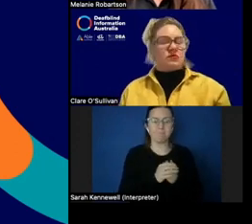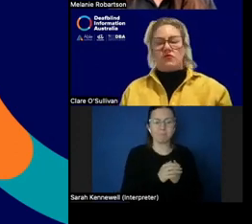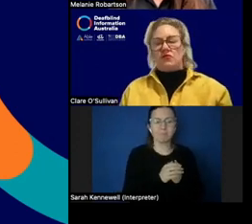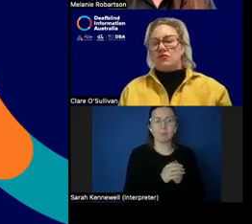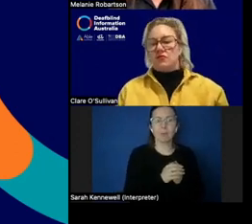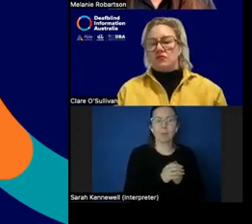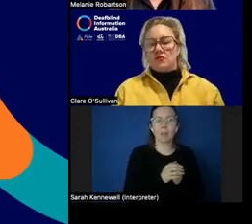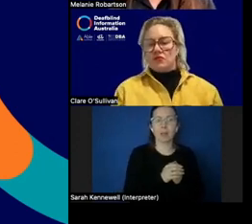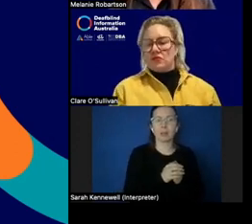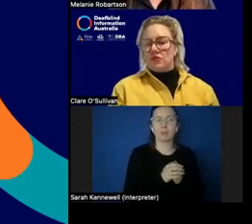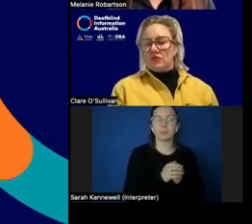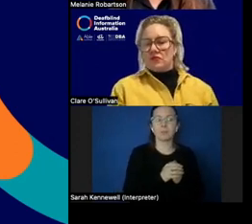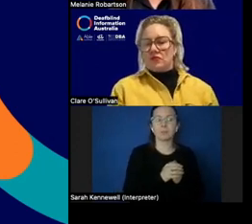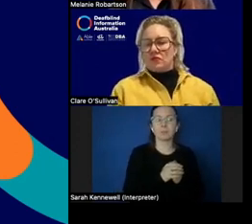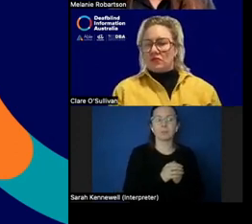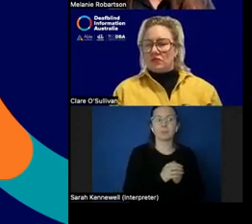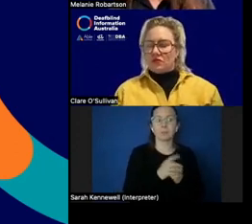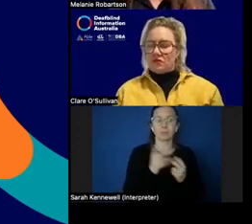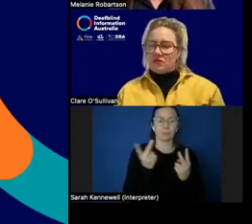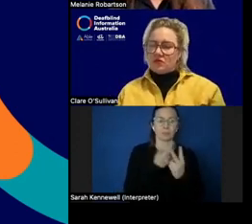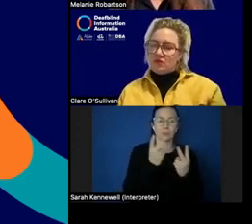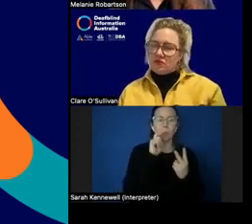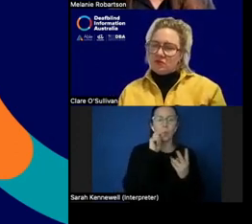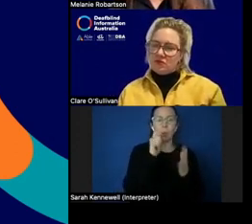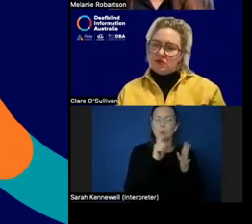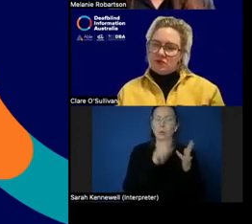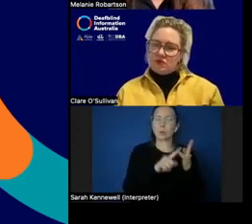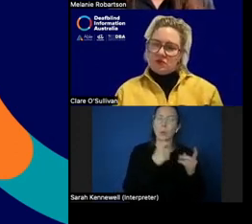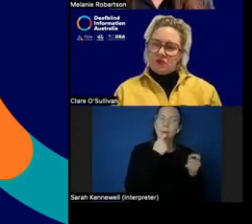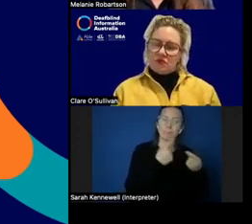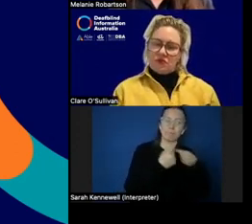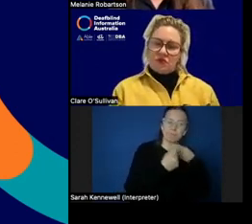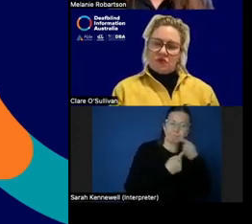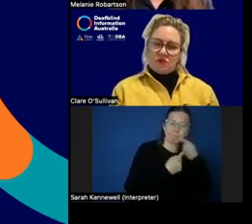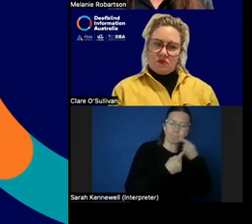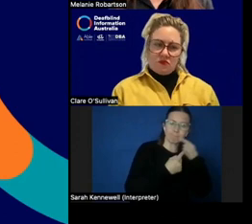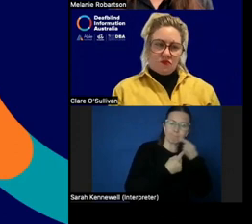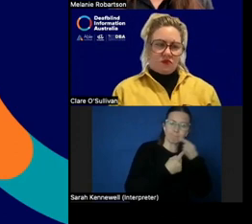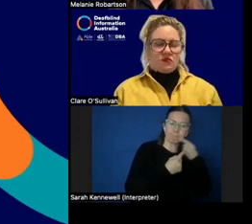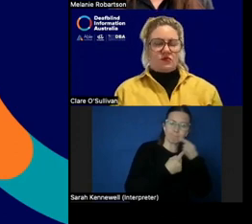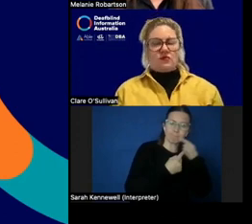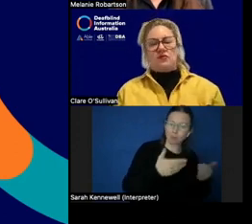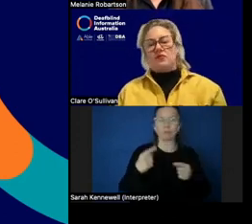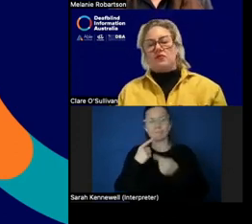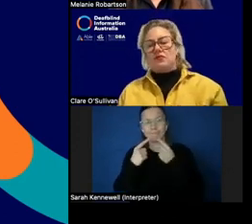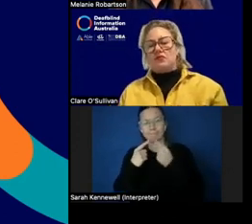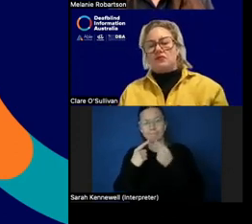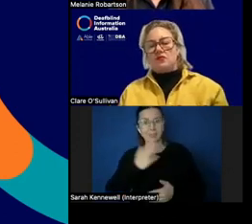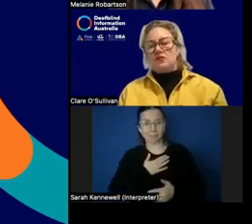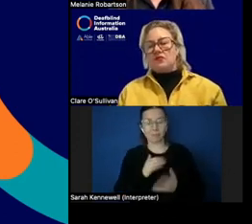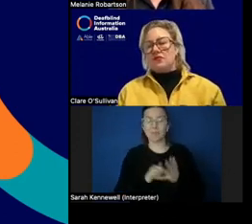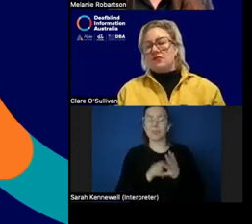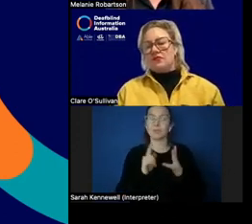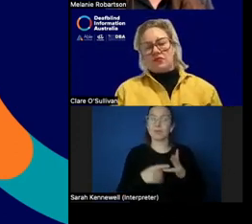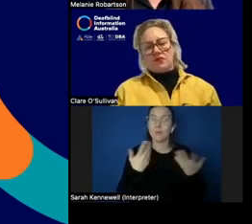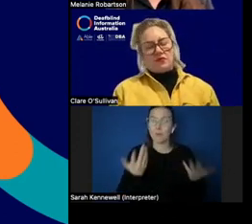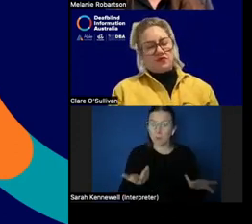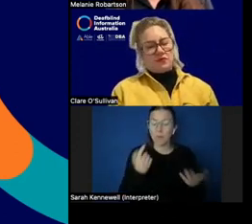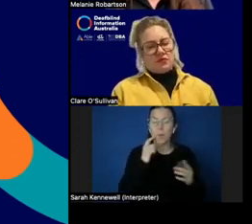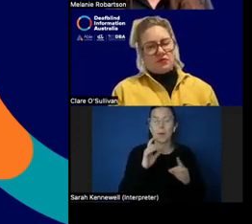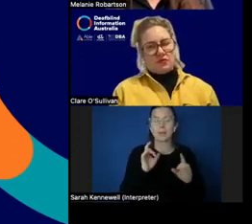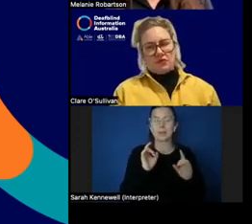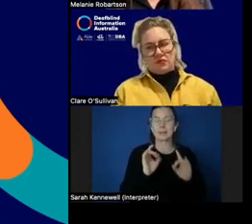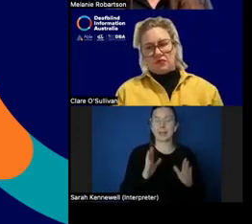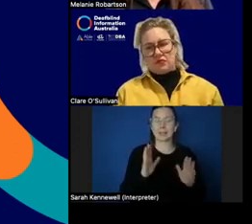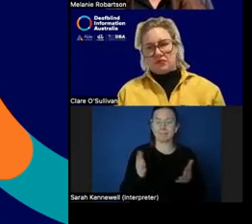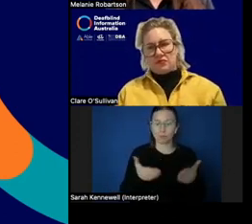Each of them is going to do a little introduction to themselves, so without further ado, I invite